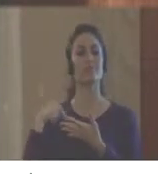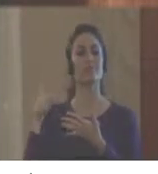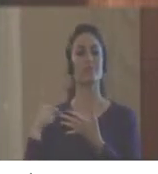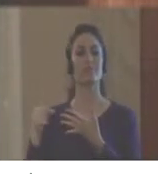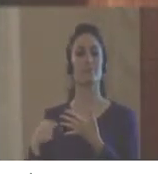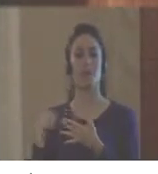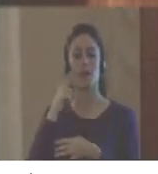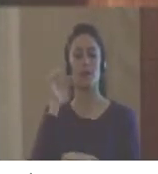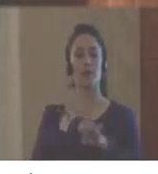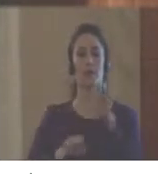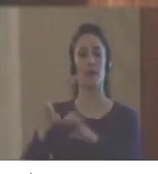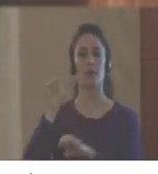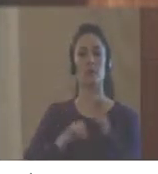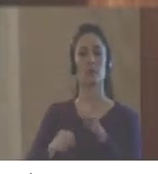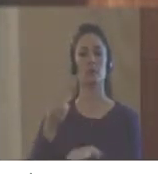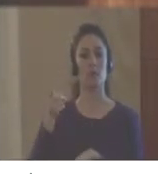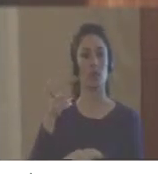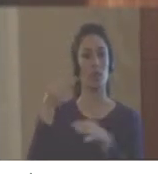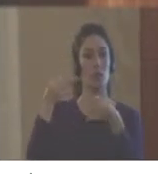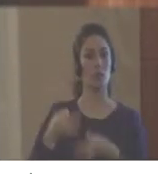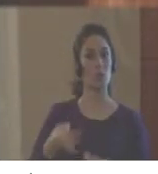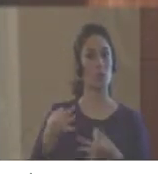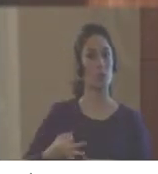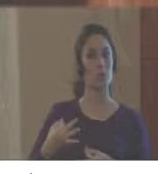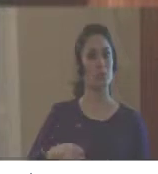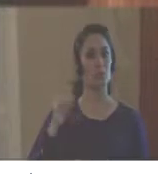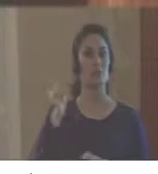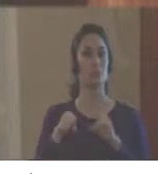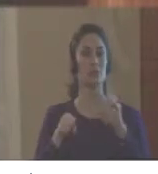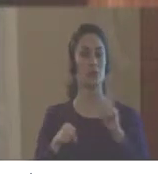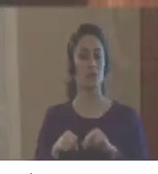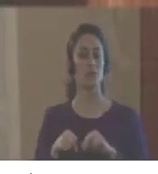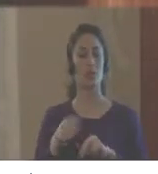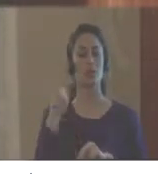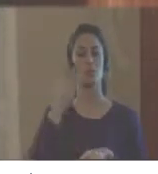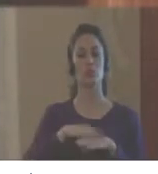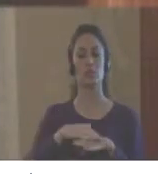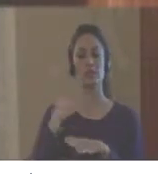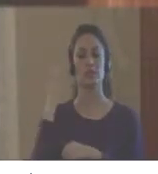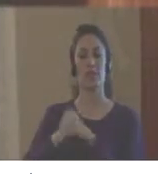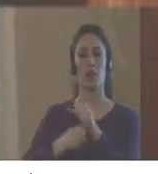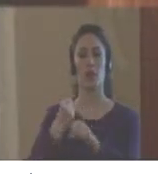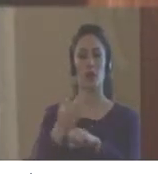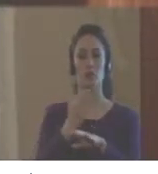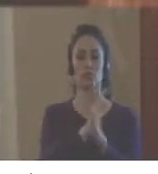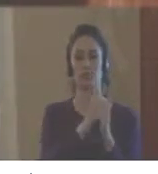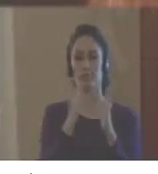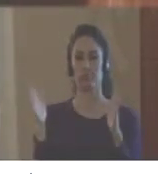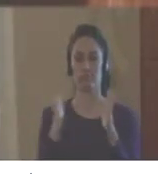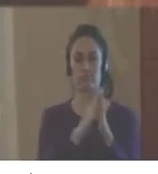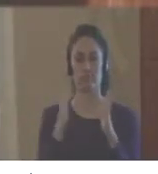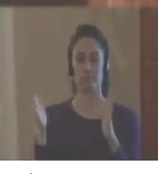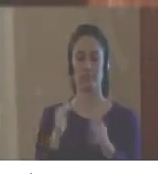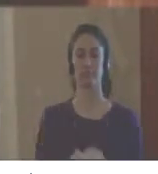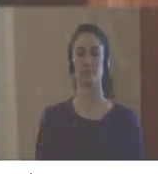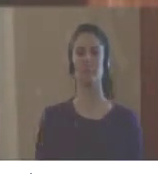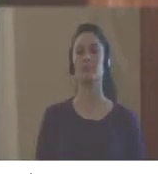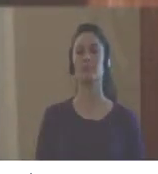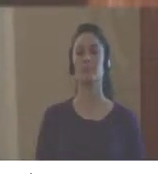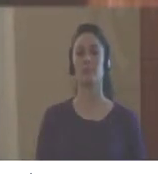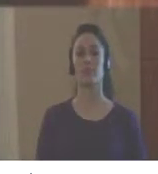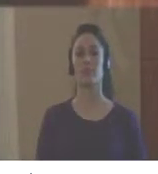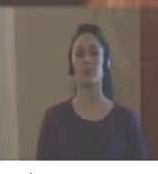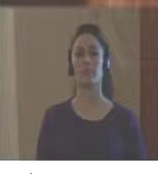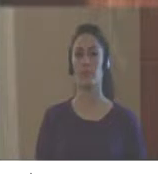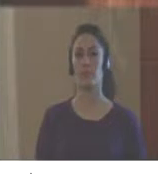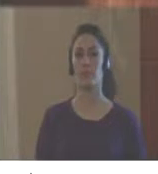verification or assessment on the fulfillment of actions, compliance of actions in the last few years. And there are